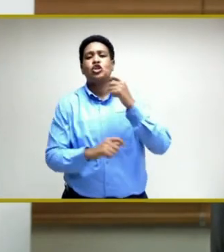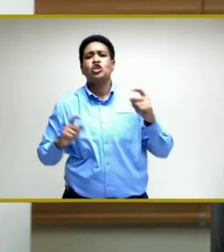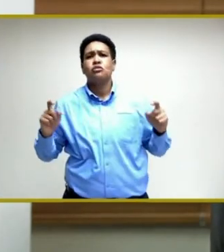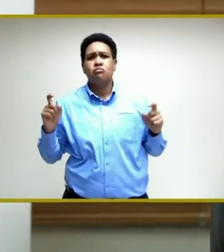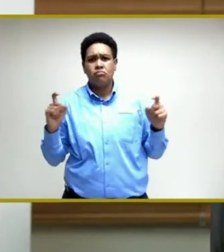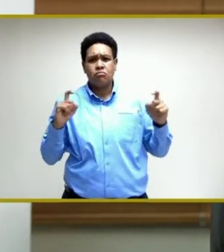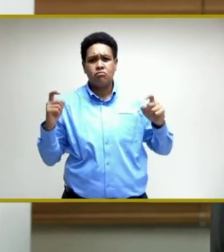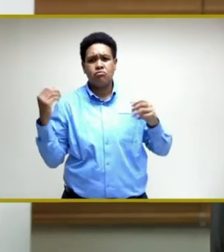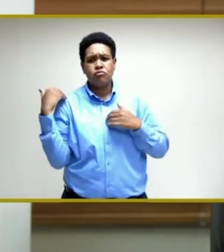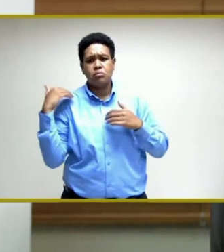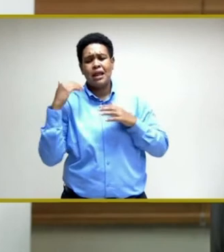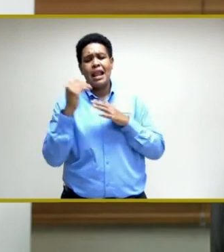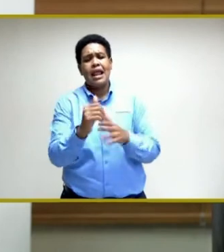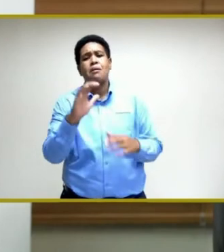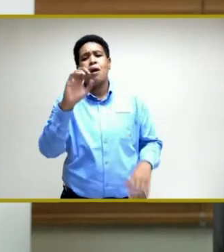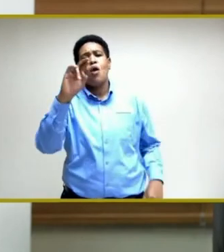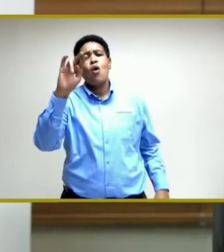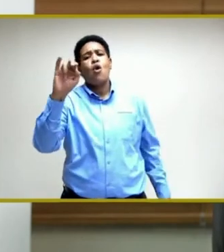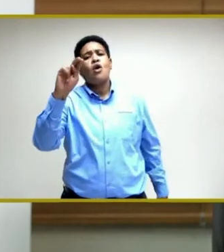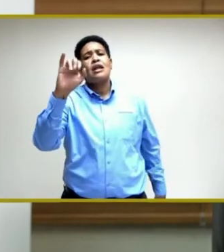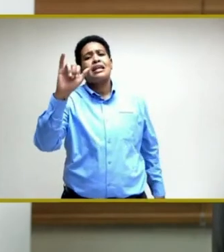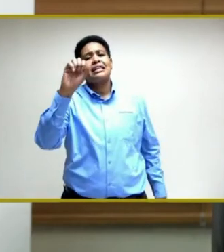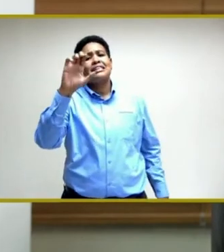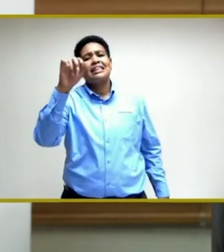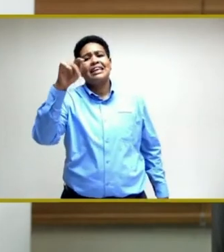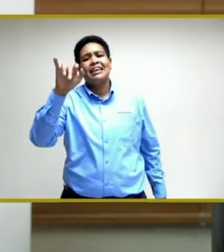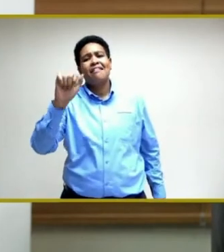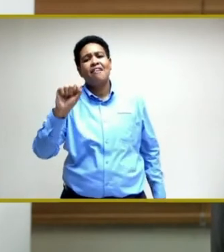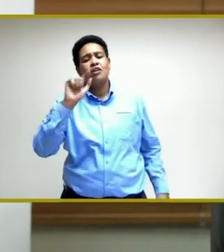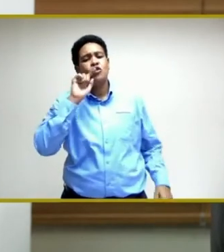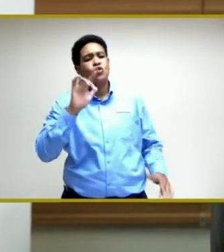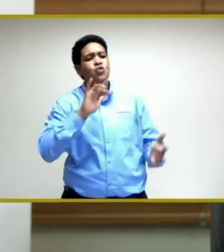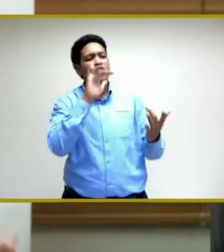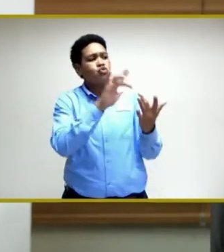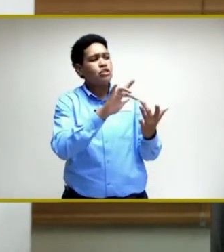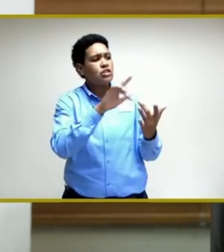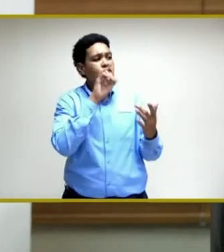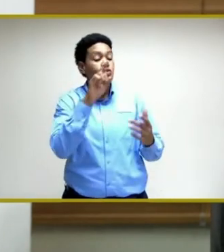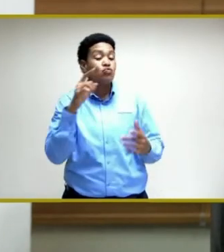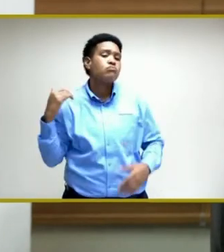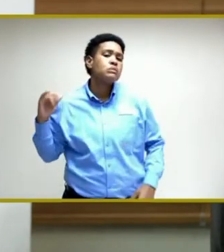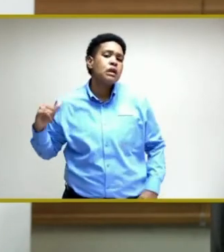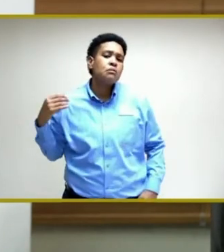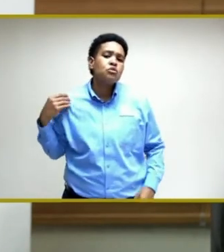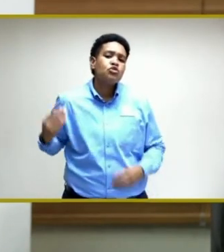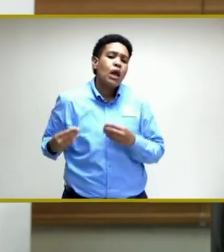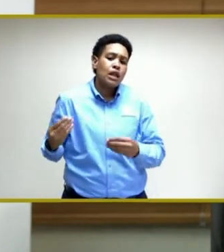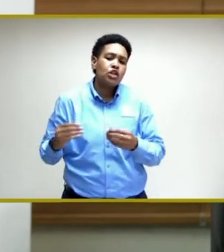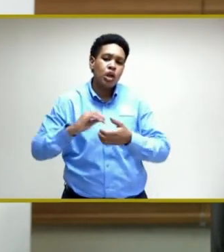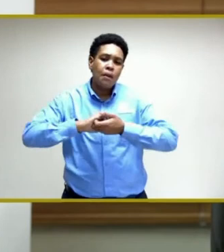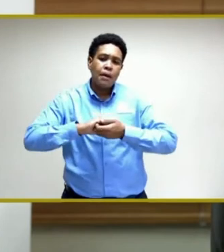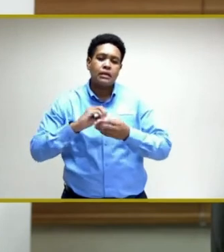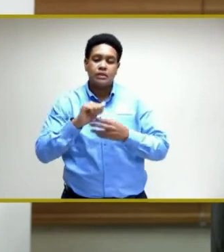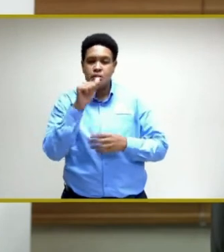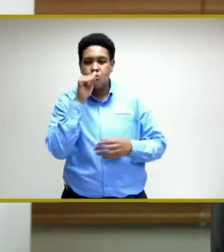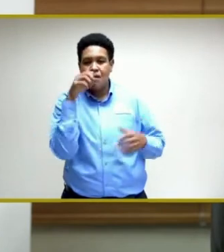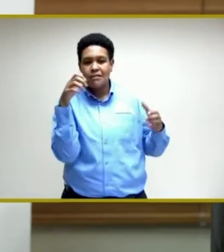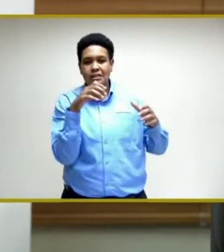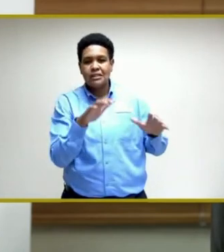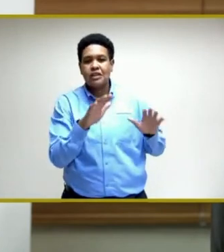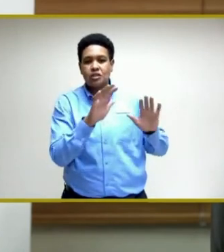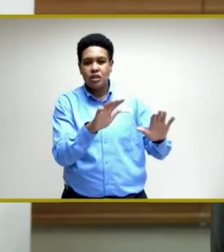to reach out to traditional partners in the private sector